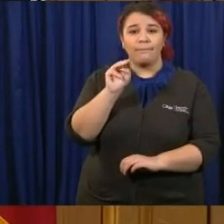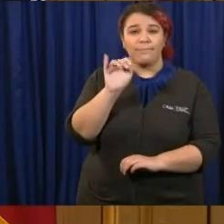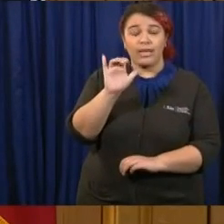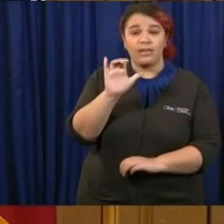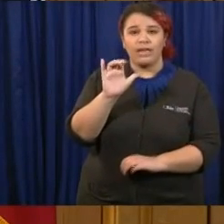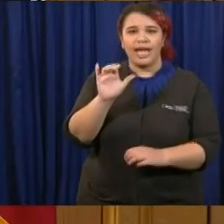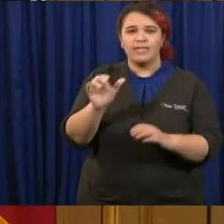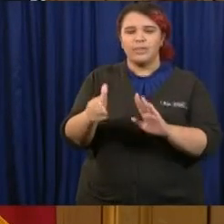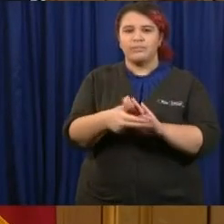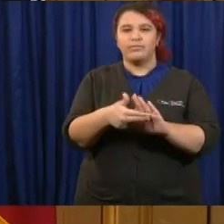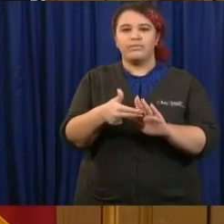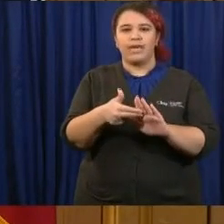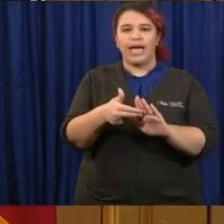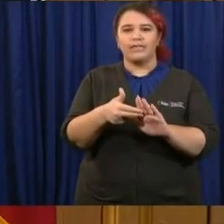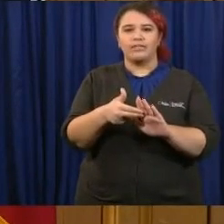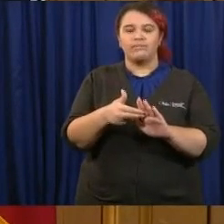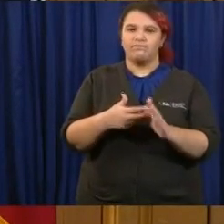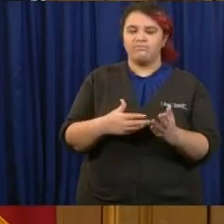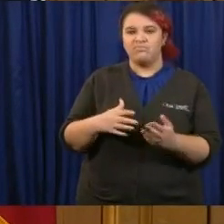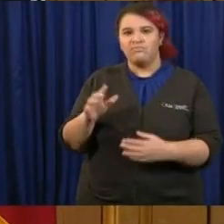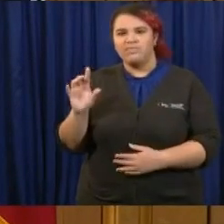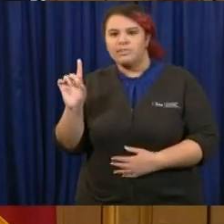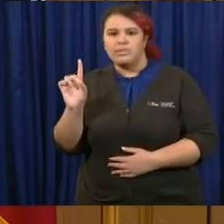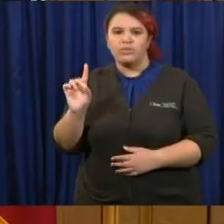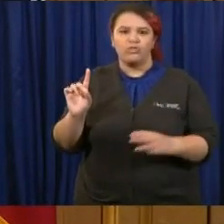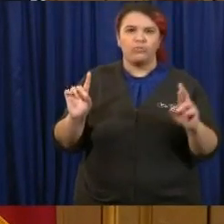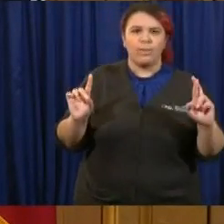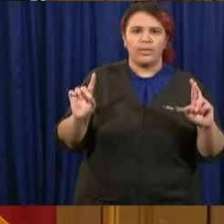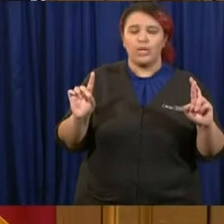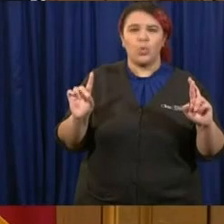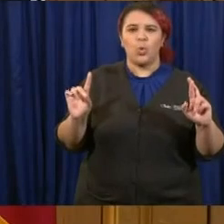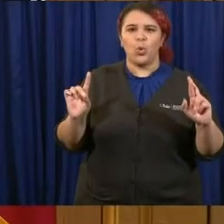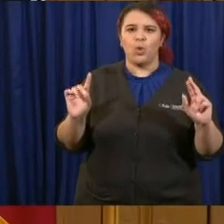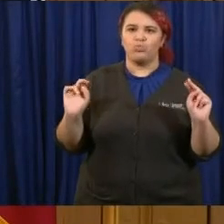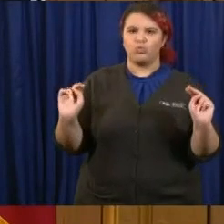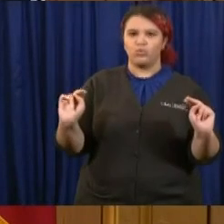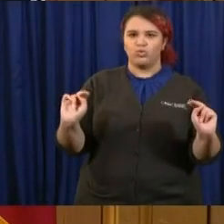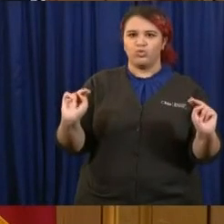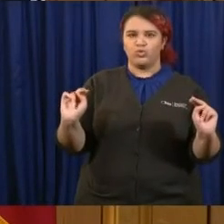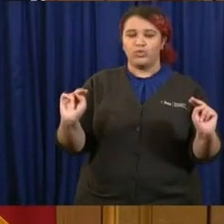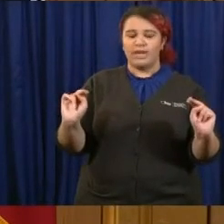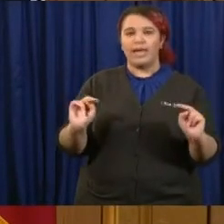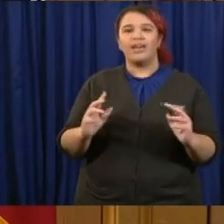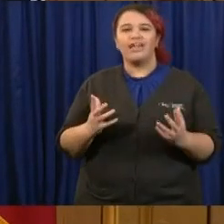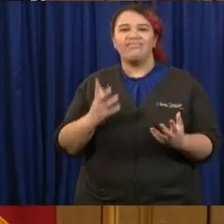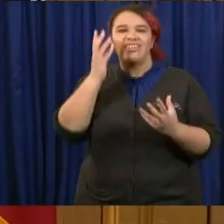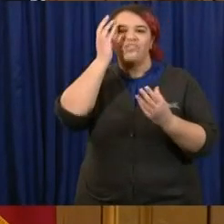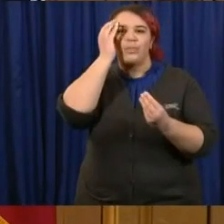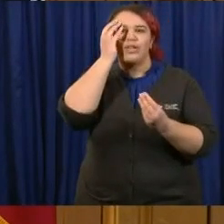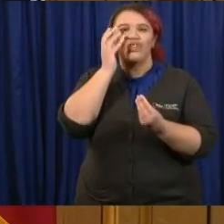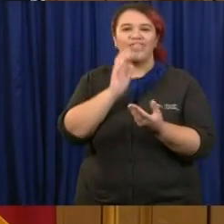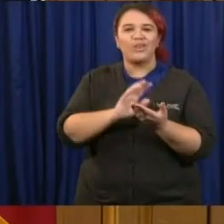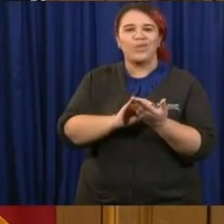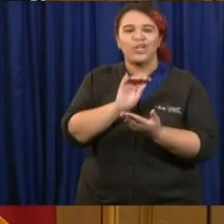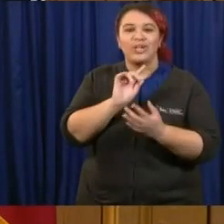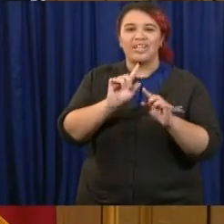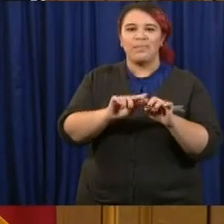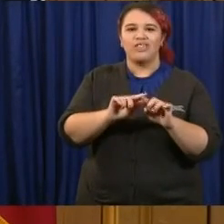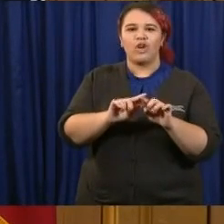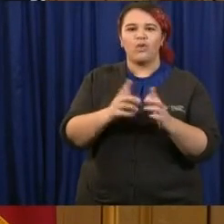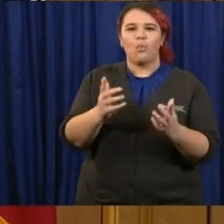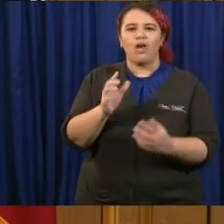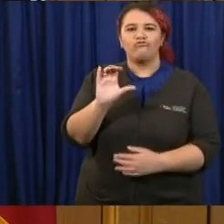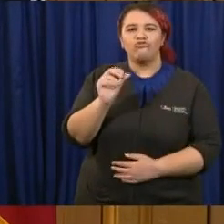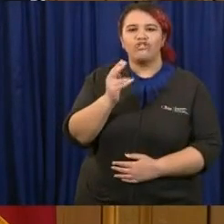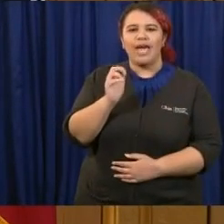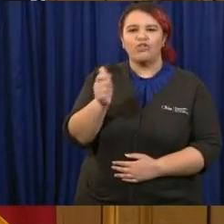where you live and what channels you watch. Speak to the difficulty you may be facing as you hear these calls to reopen